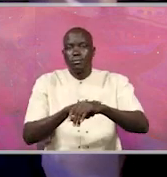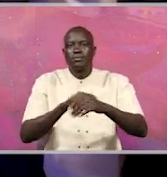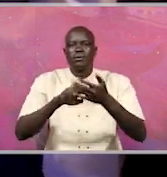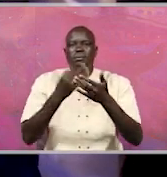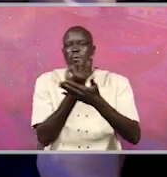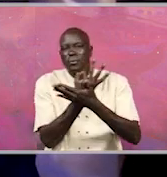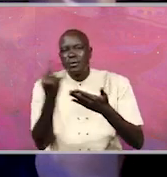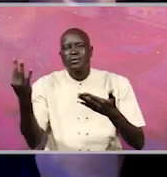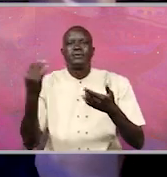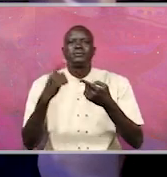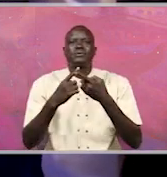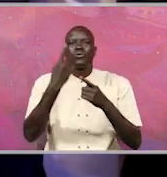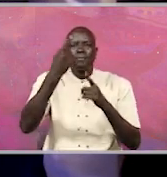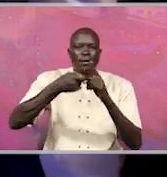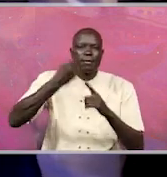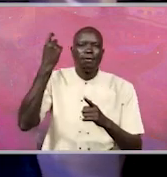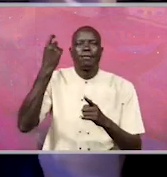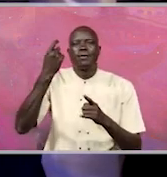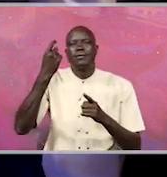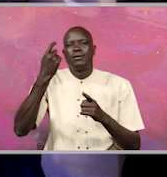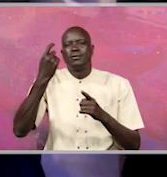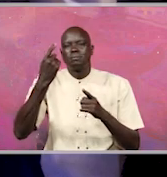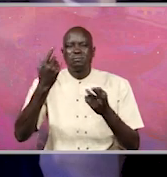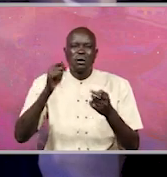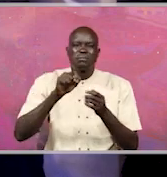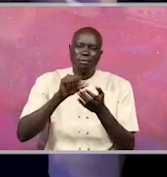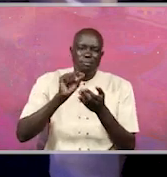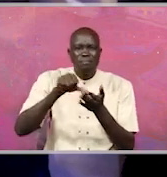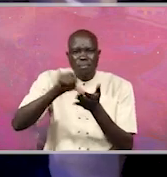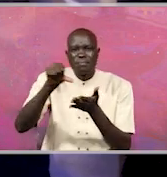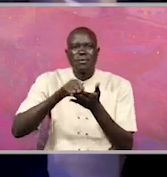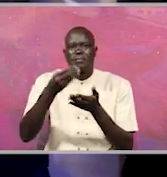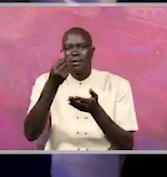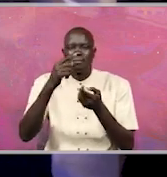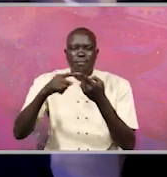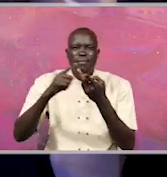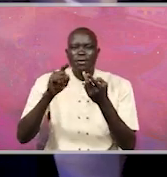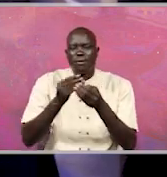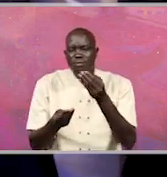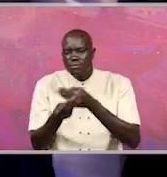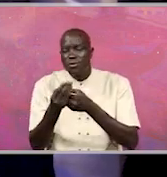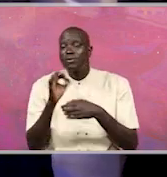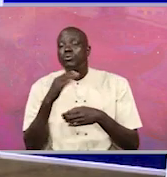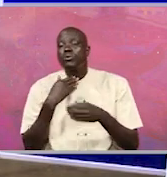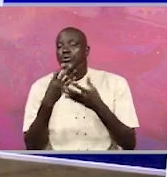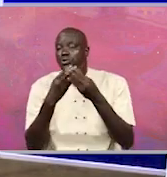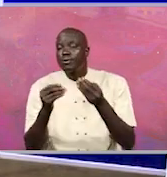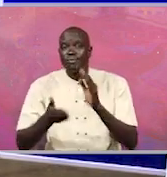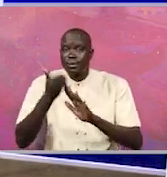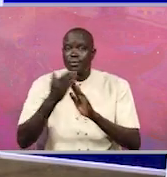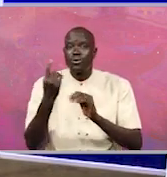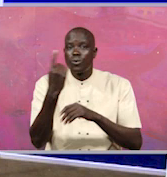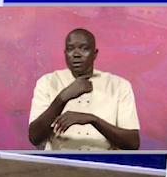be three weeks or it's going to be a month or if not, you can pay us so much so that you can, we can deal with it within a day or two.